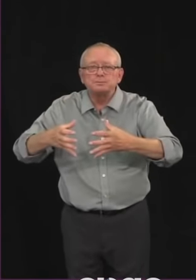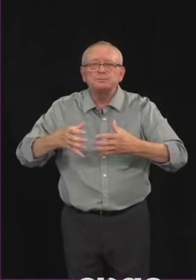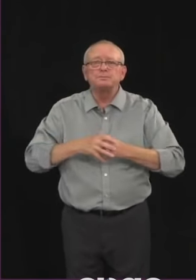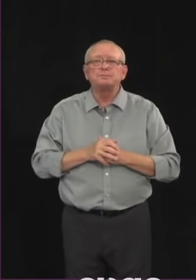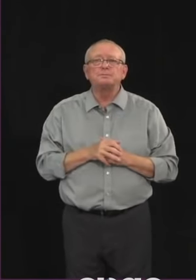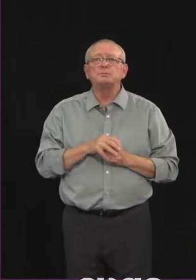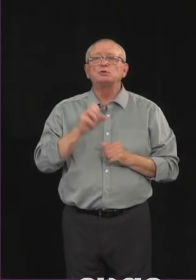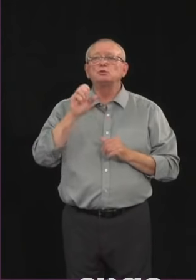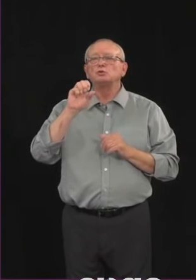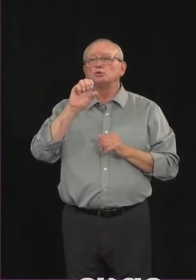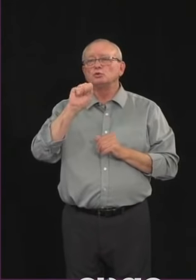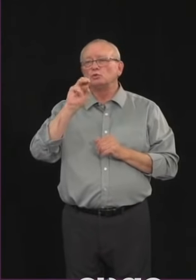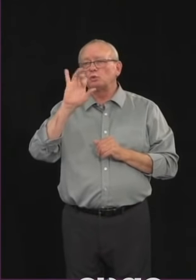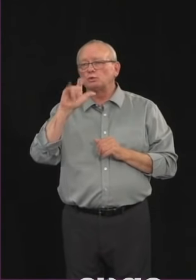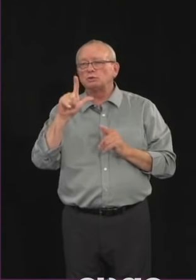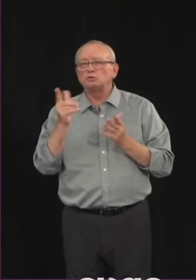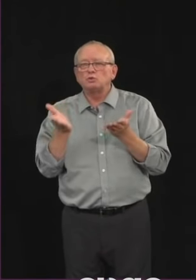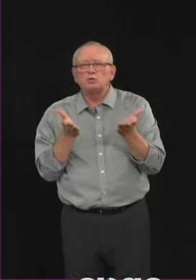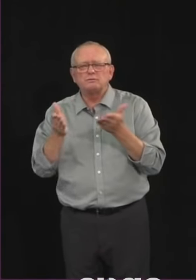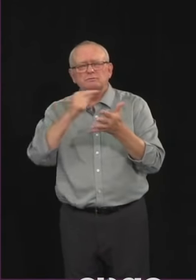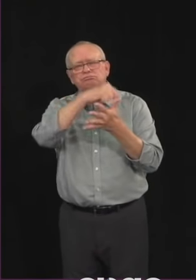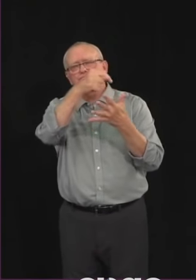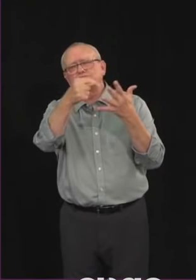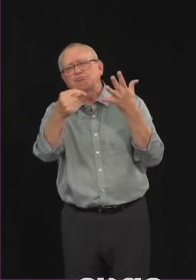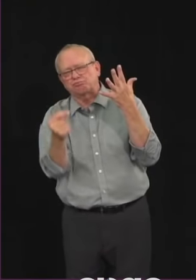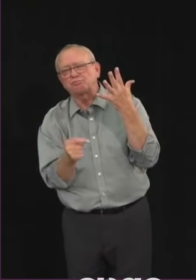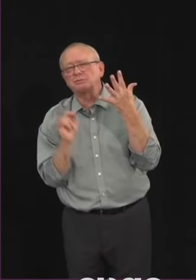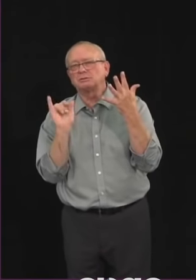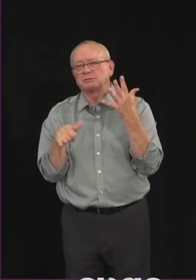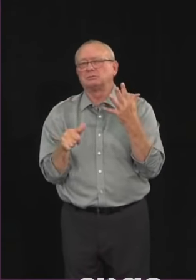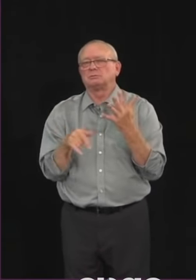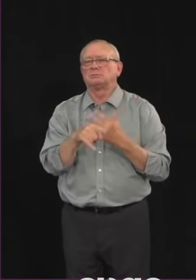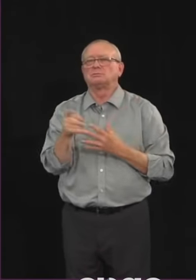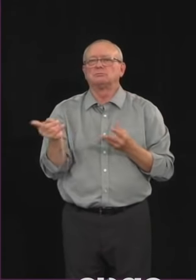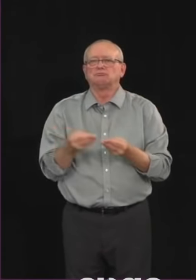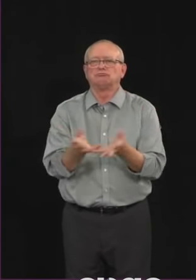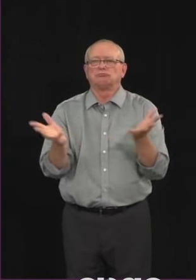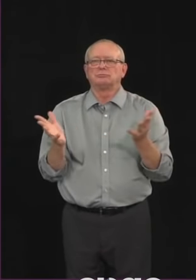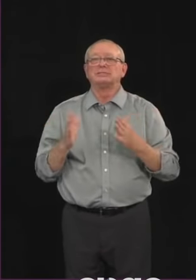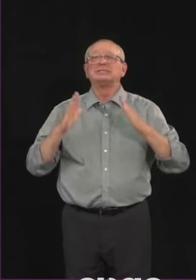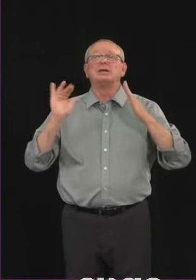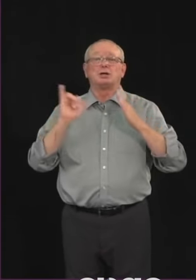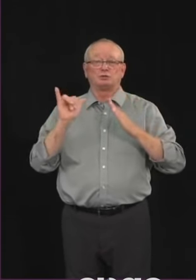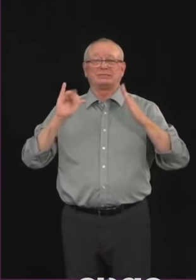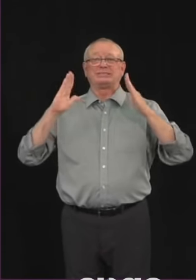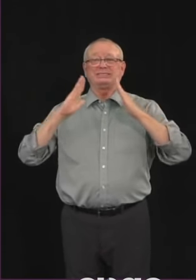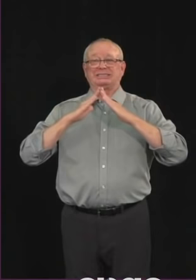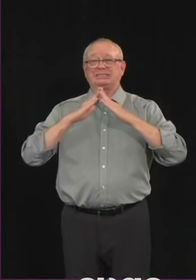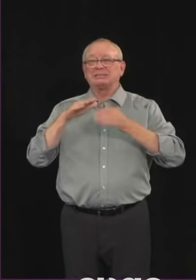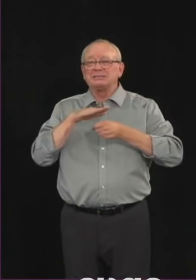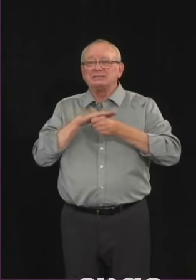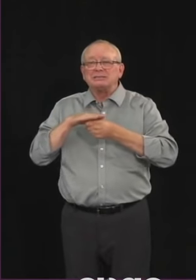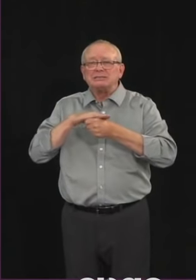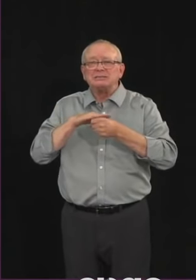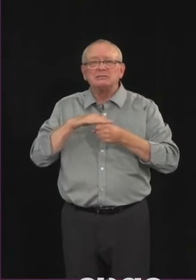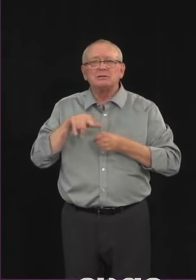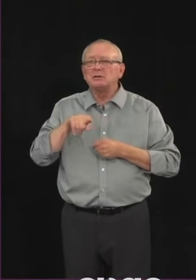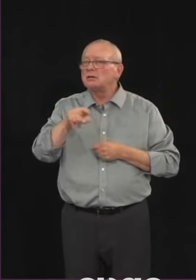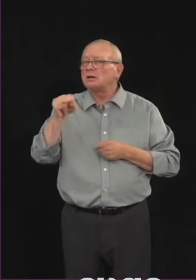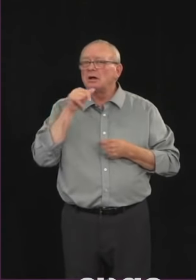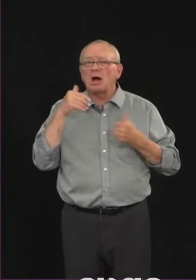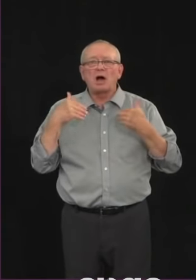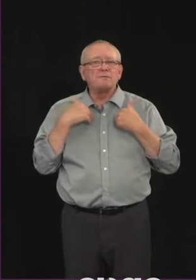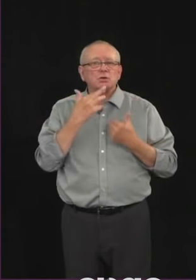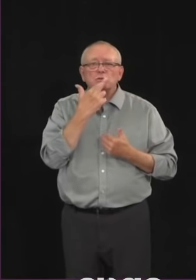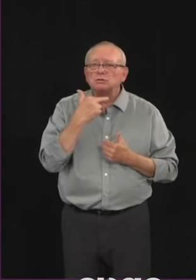We're also giving more masks to municipalities without easy access to a partner restaurant as well as First Nations